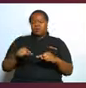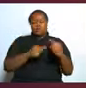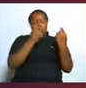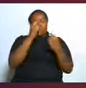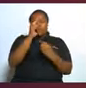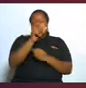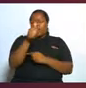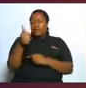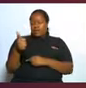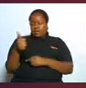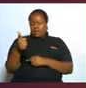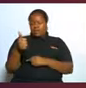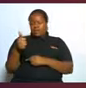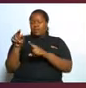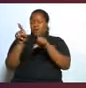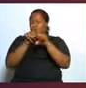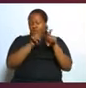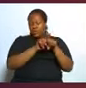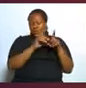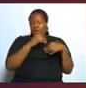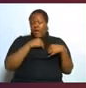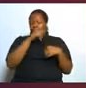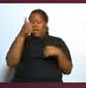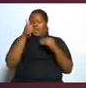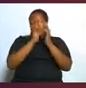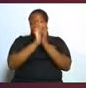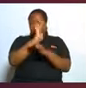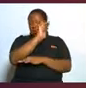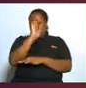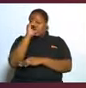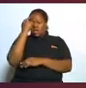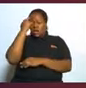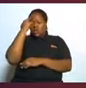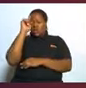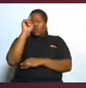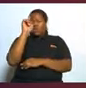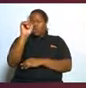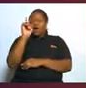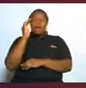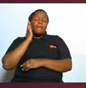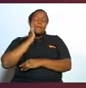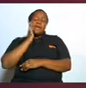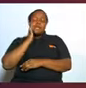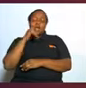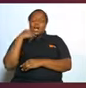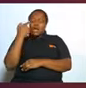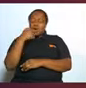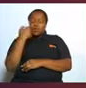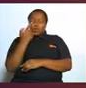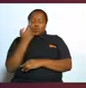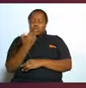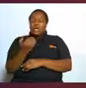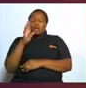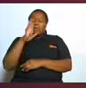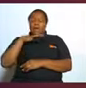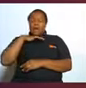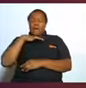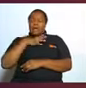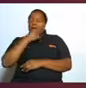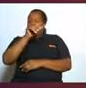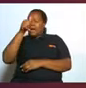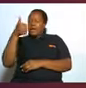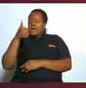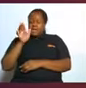from a young mother who just lost a child and and another young woman who longs to